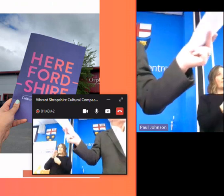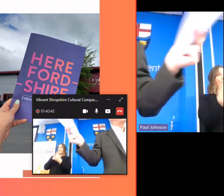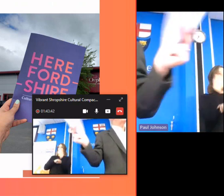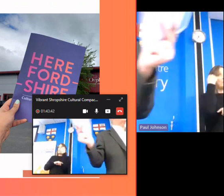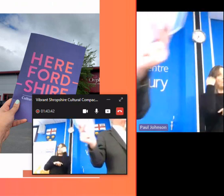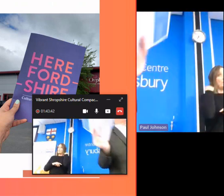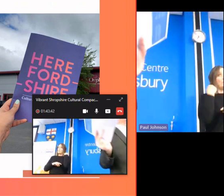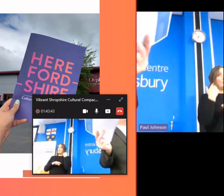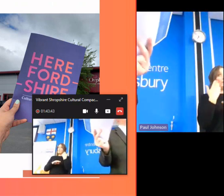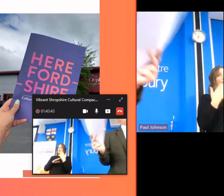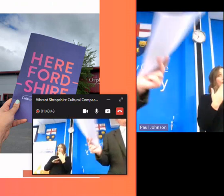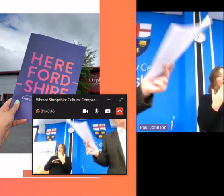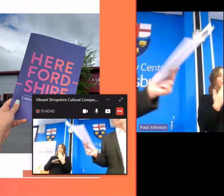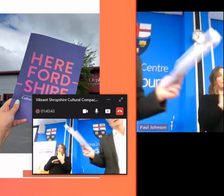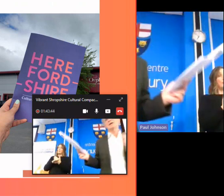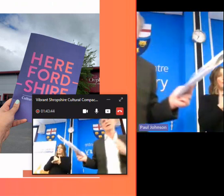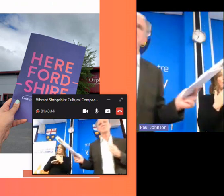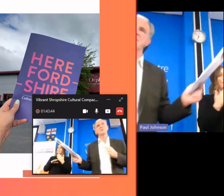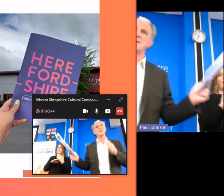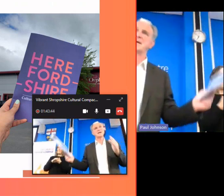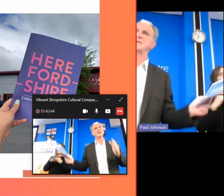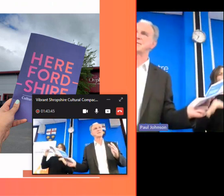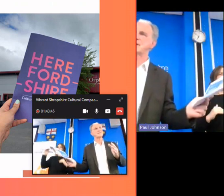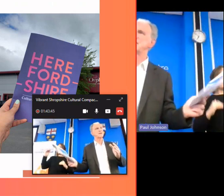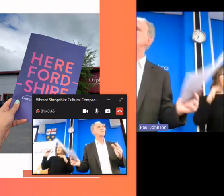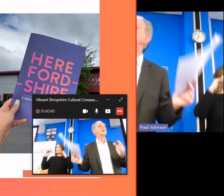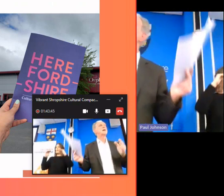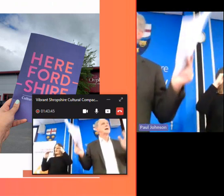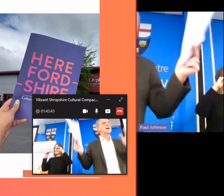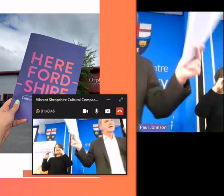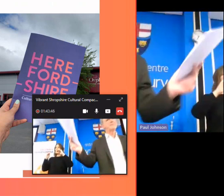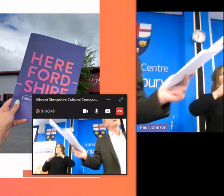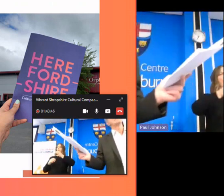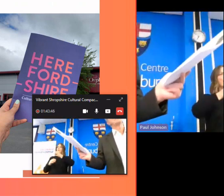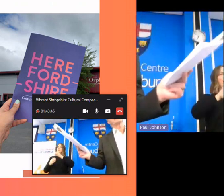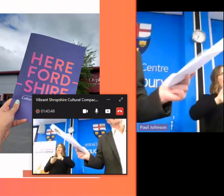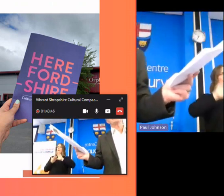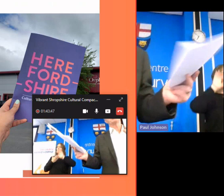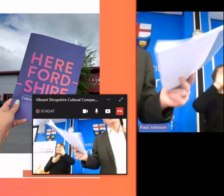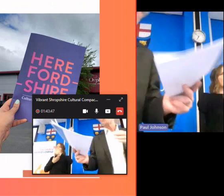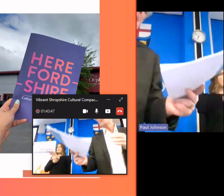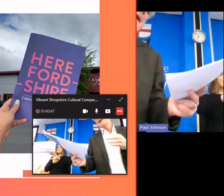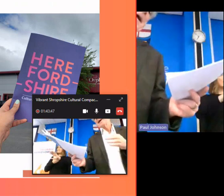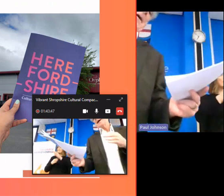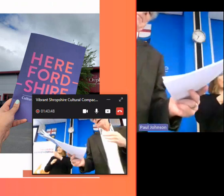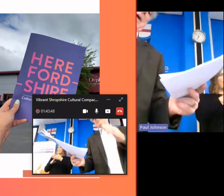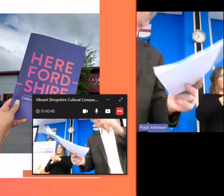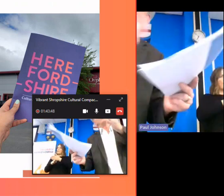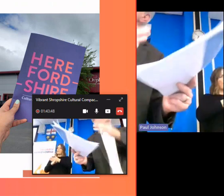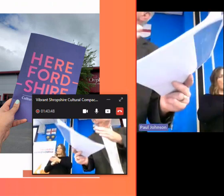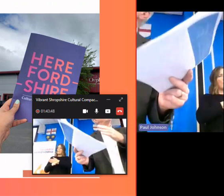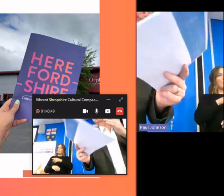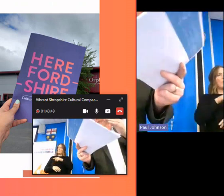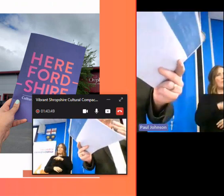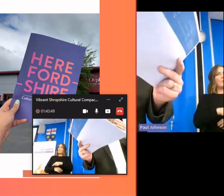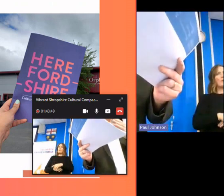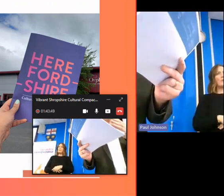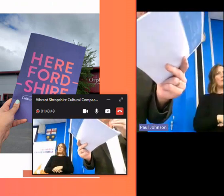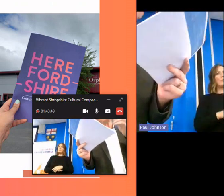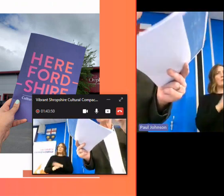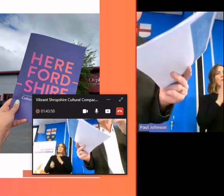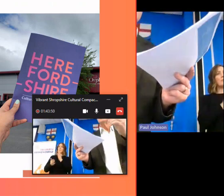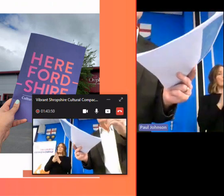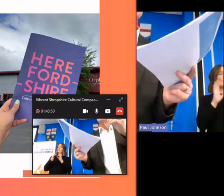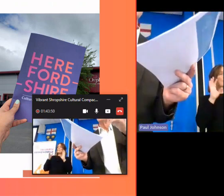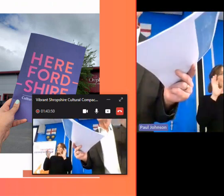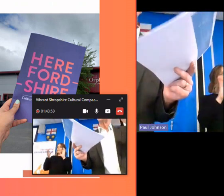time it was just before the um leveling up and the town's fund uh investment came along um which was really